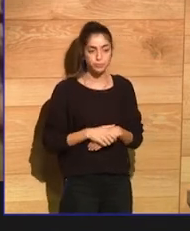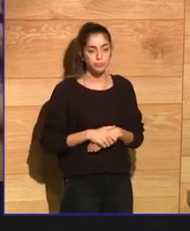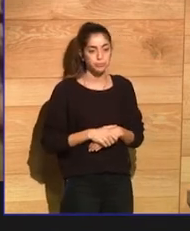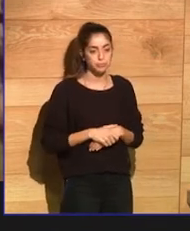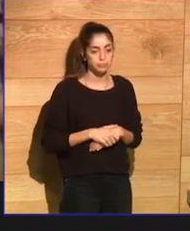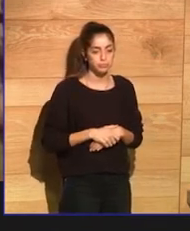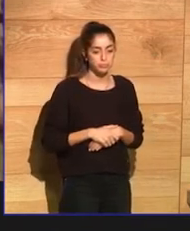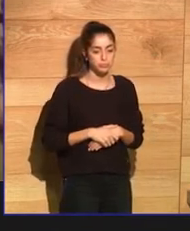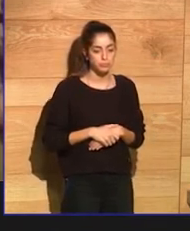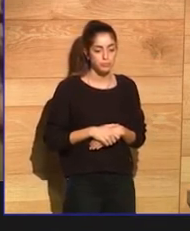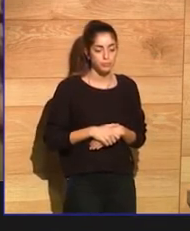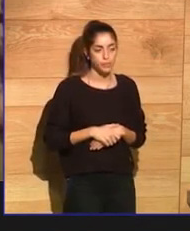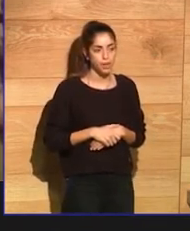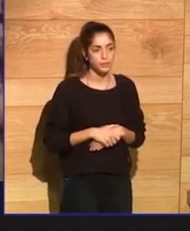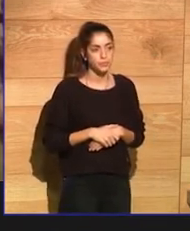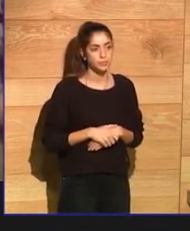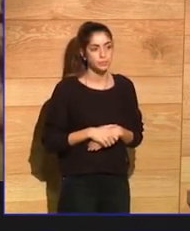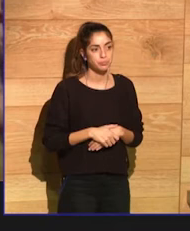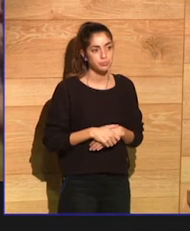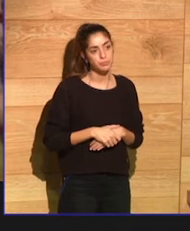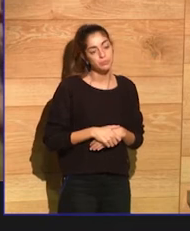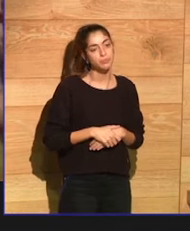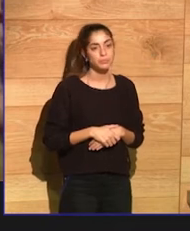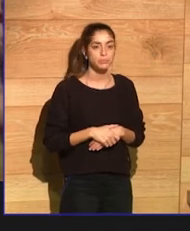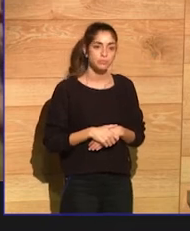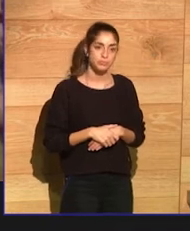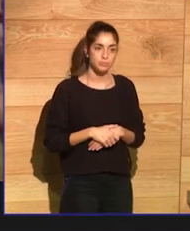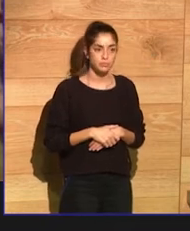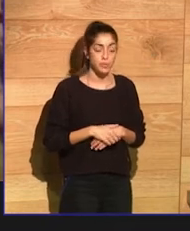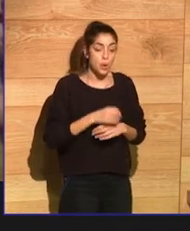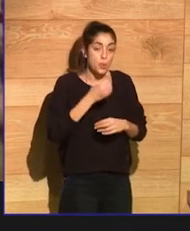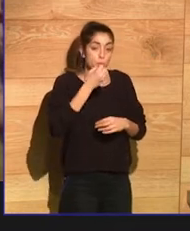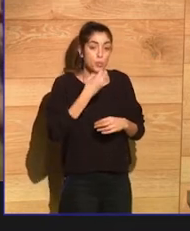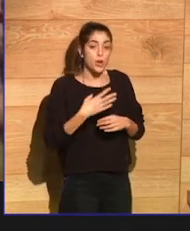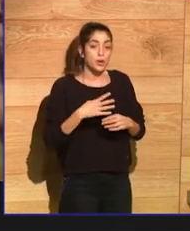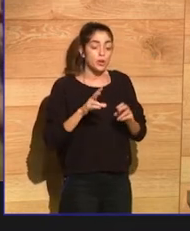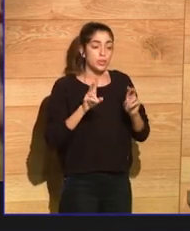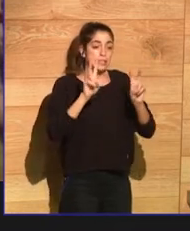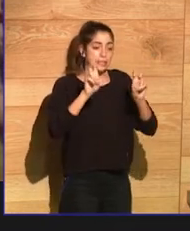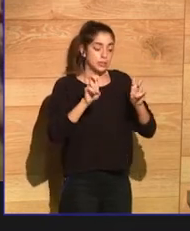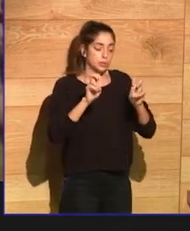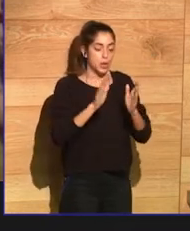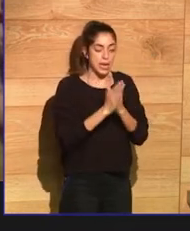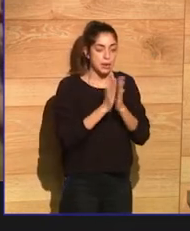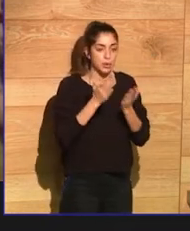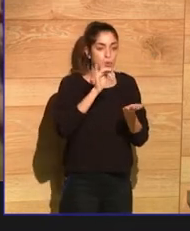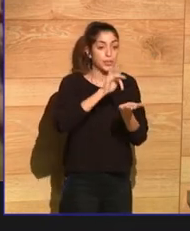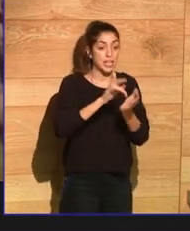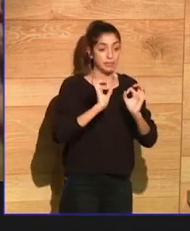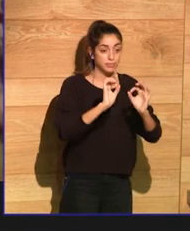A lot of Adjustment Day was based on the ideas of a German scholar named Gunnar Heinzen.